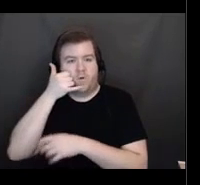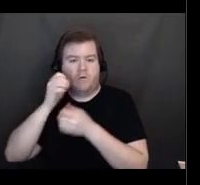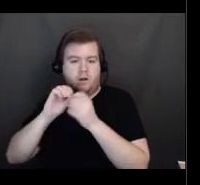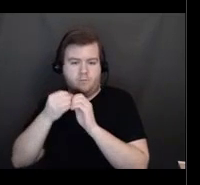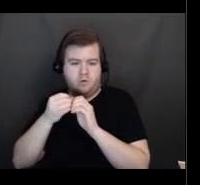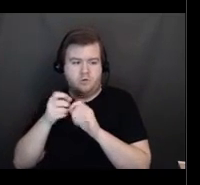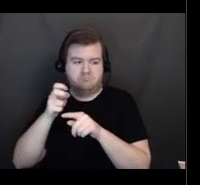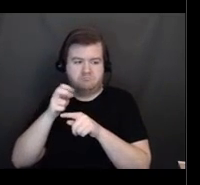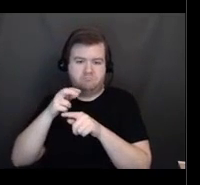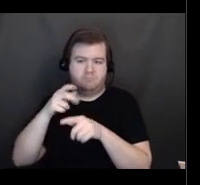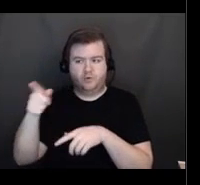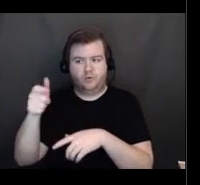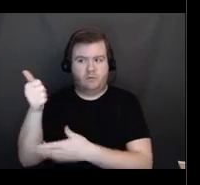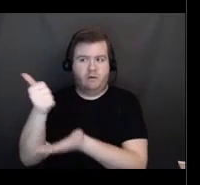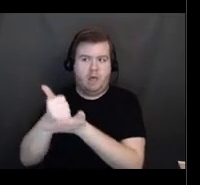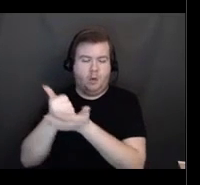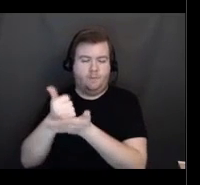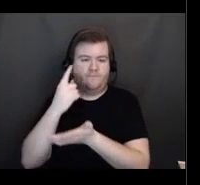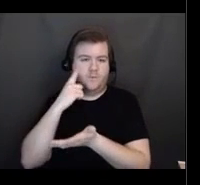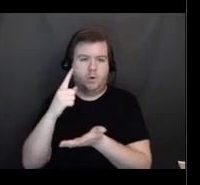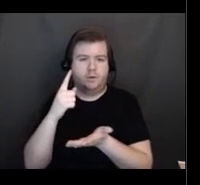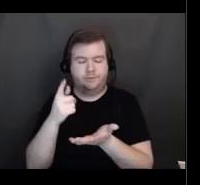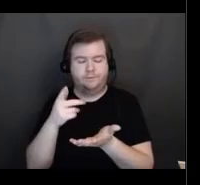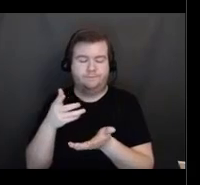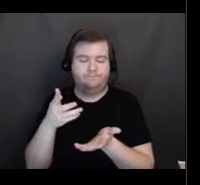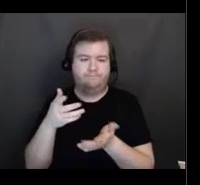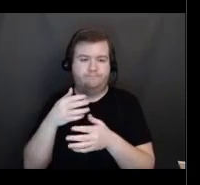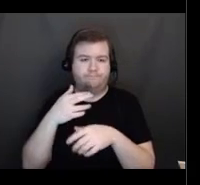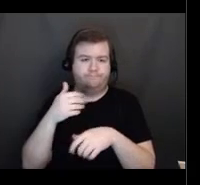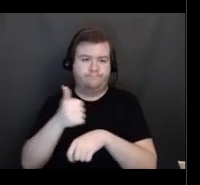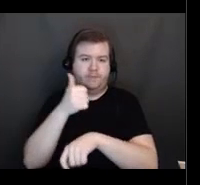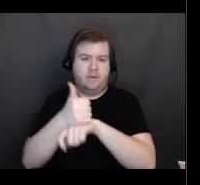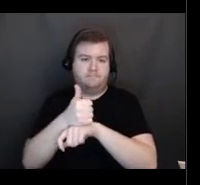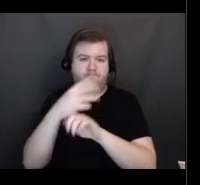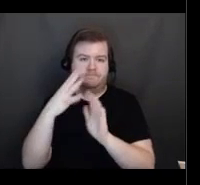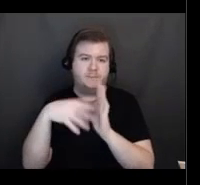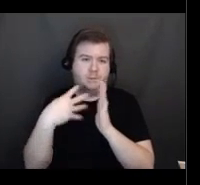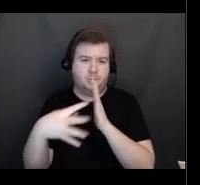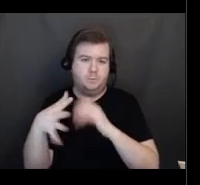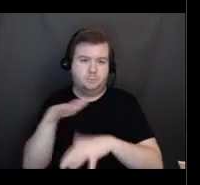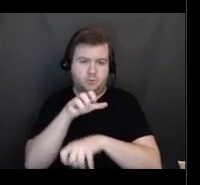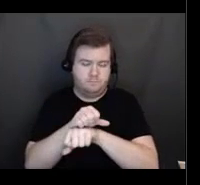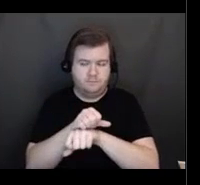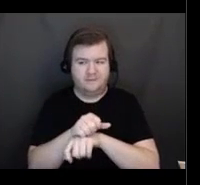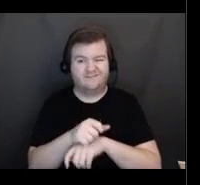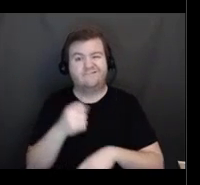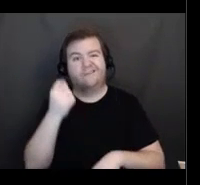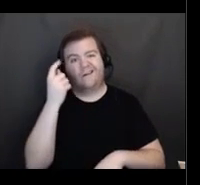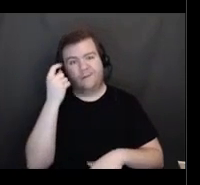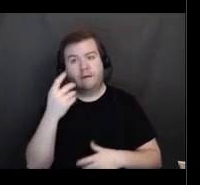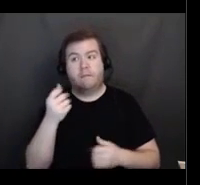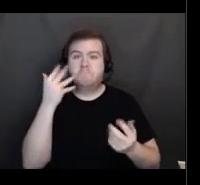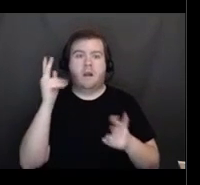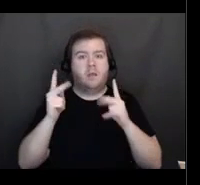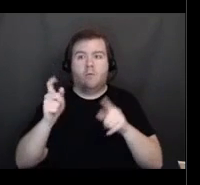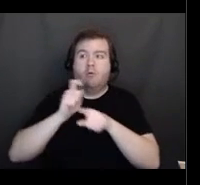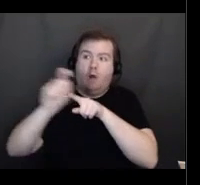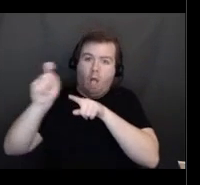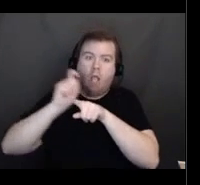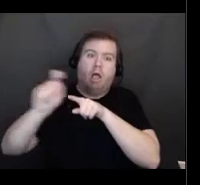across the state. So due to high volume hold times may vary. So we know that the